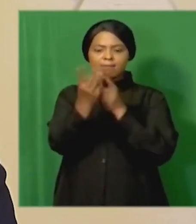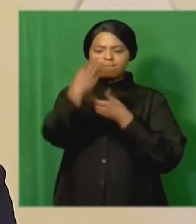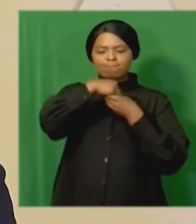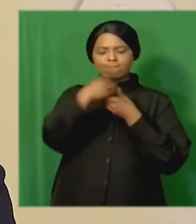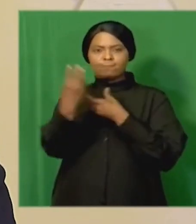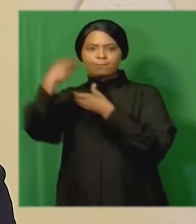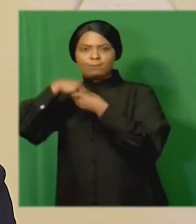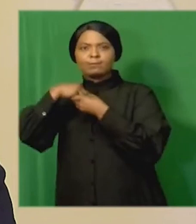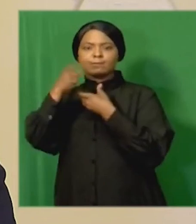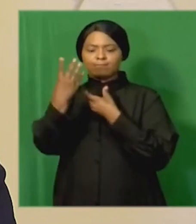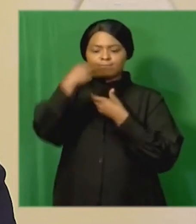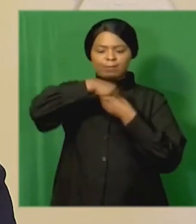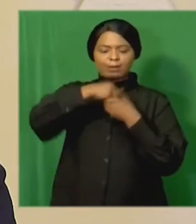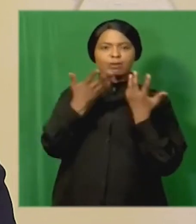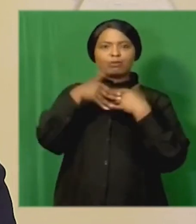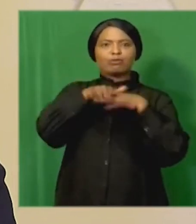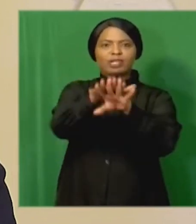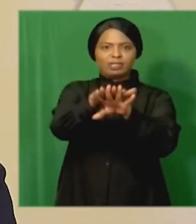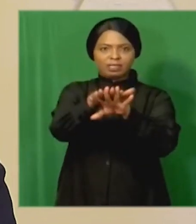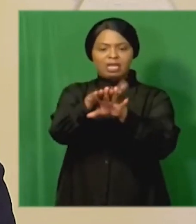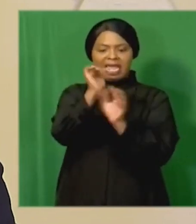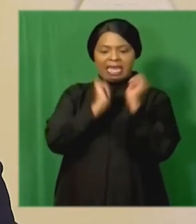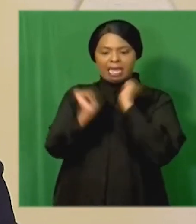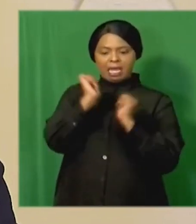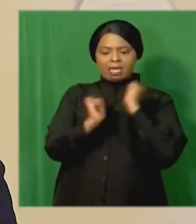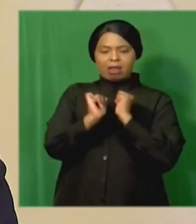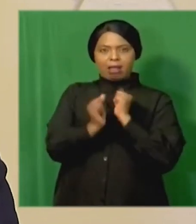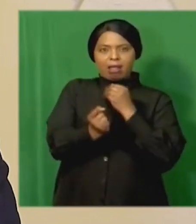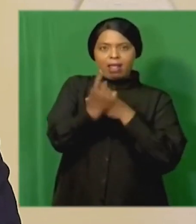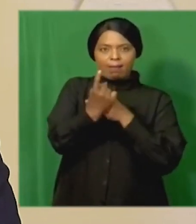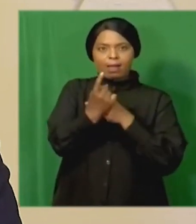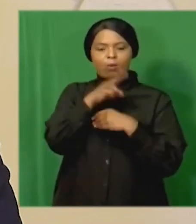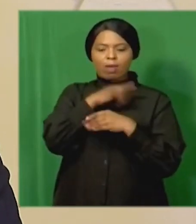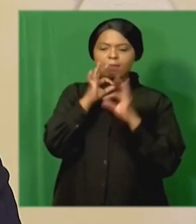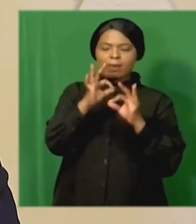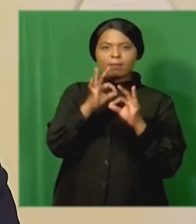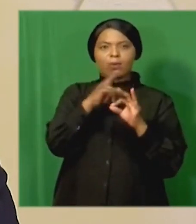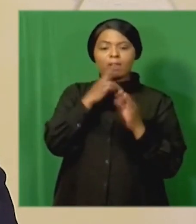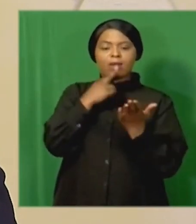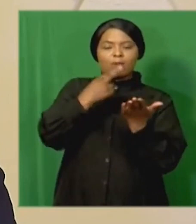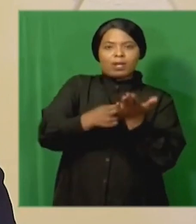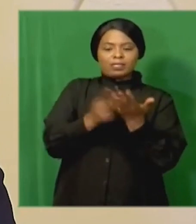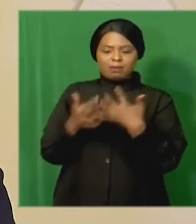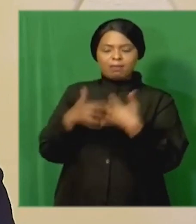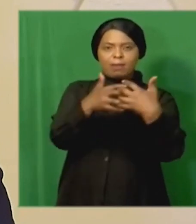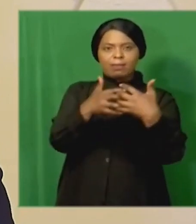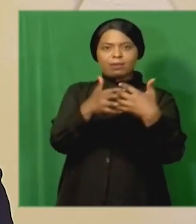engaged and involved in the implementation of the actions to give effect to the recommendations of the commission